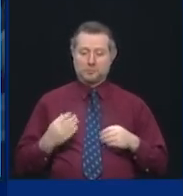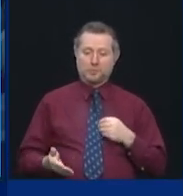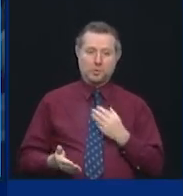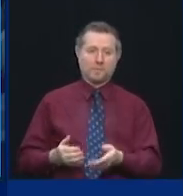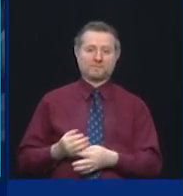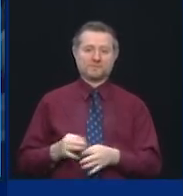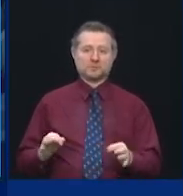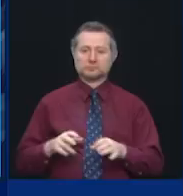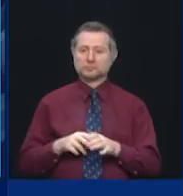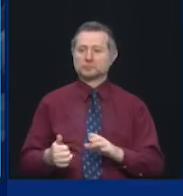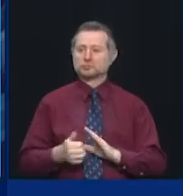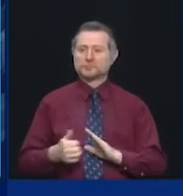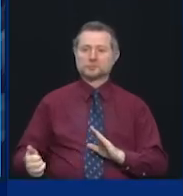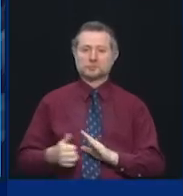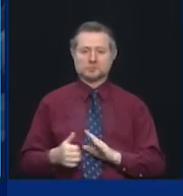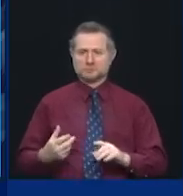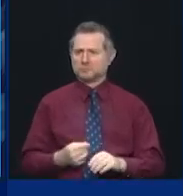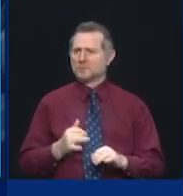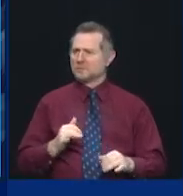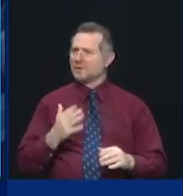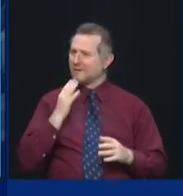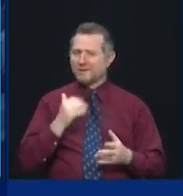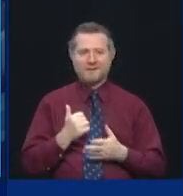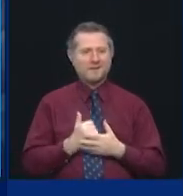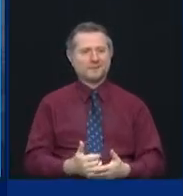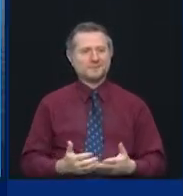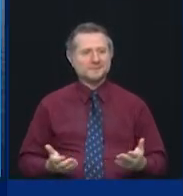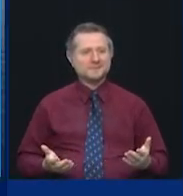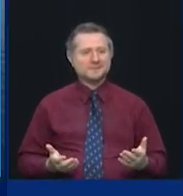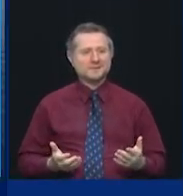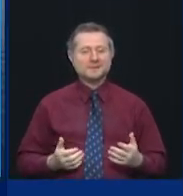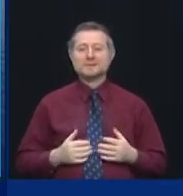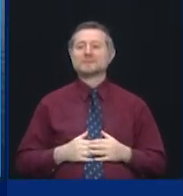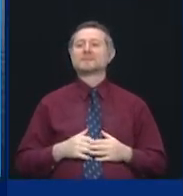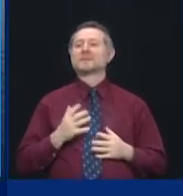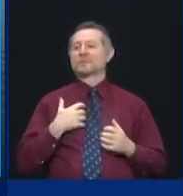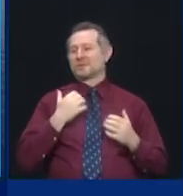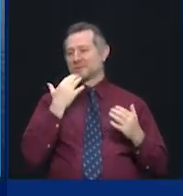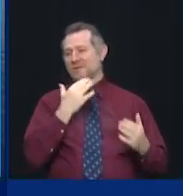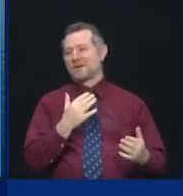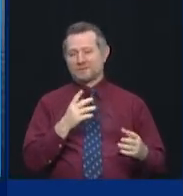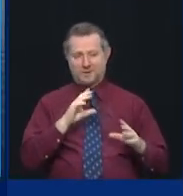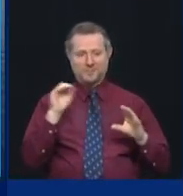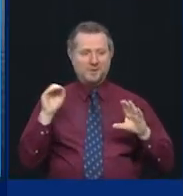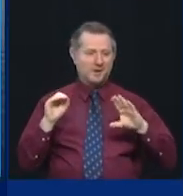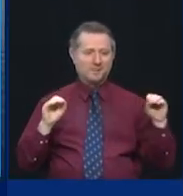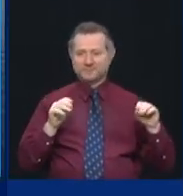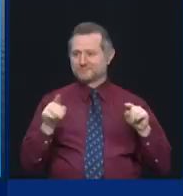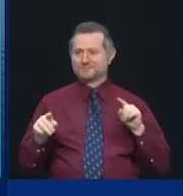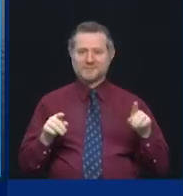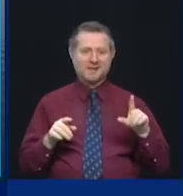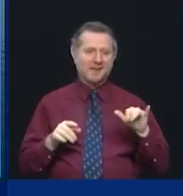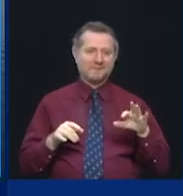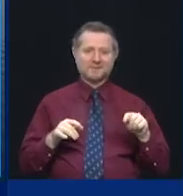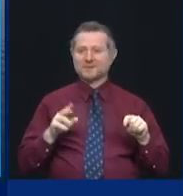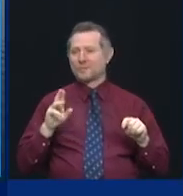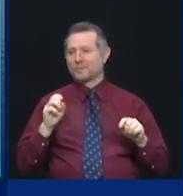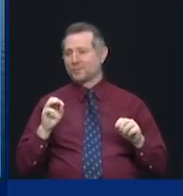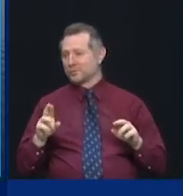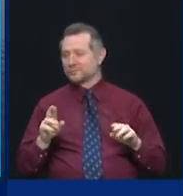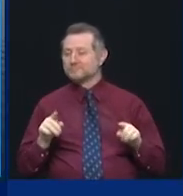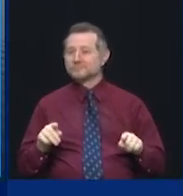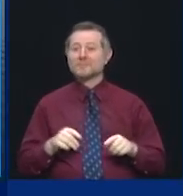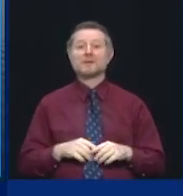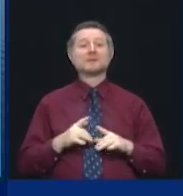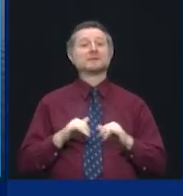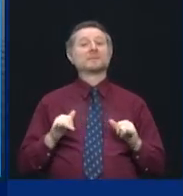can actually be very helpful in that regard. So I want to thank them for that. But at the same time, we are at a different